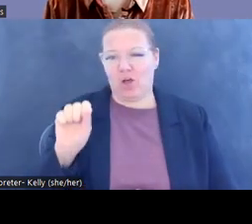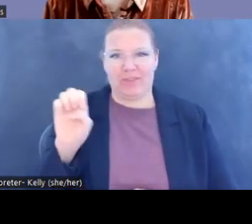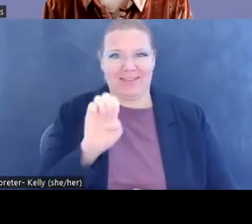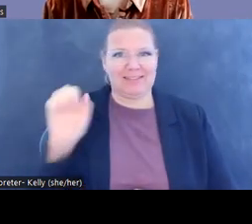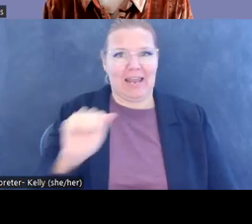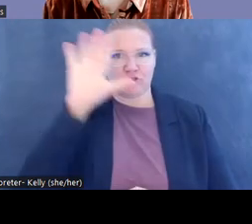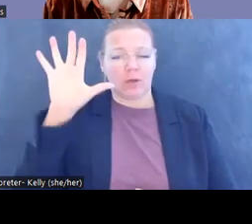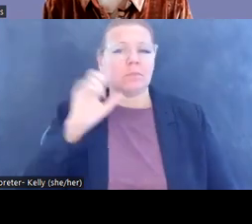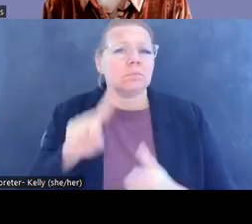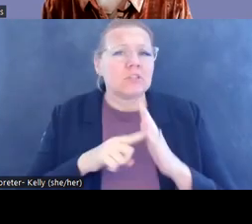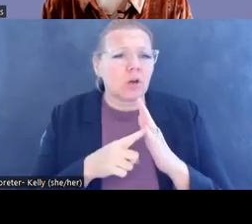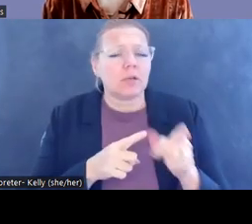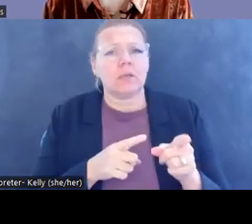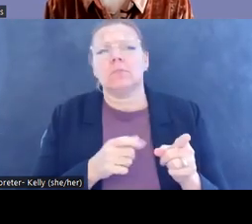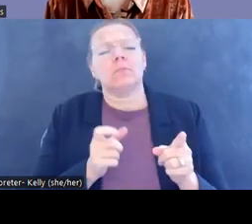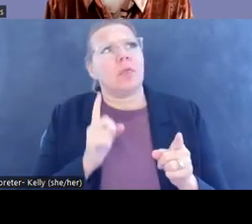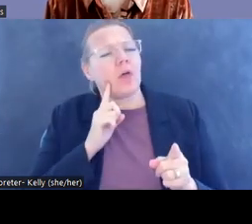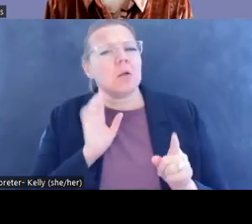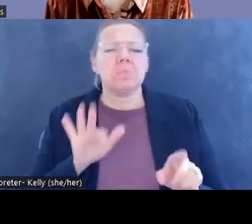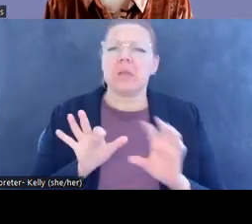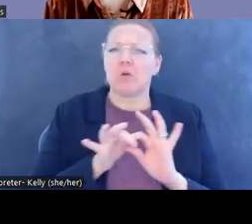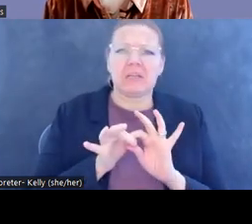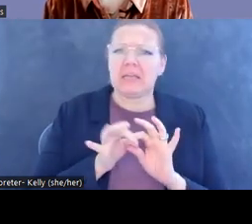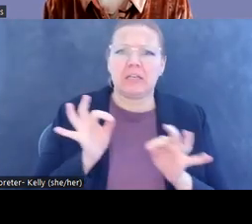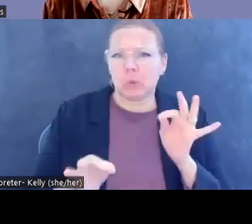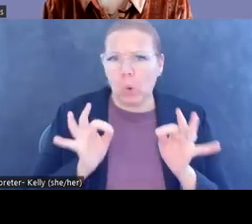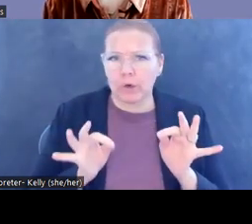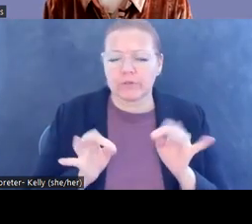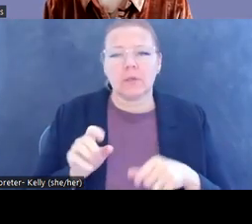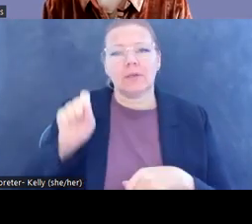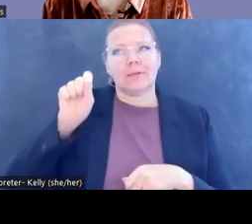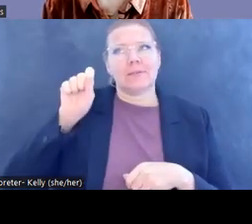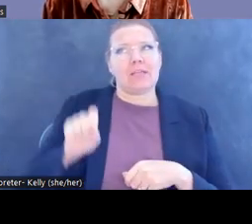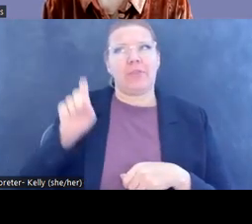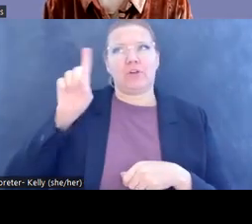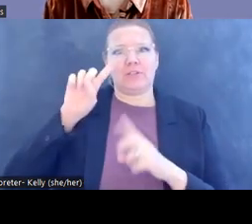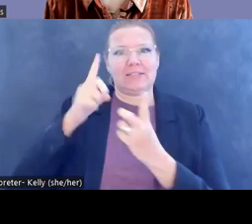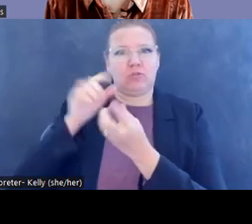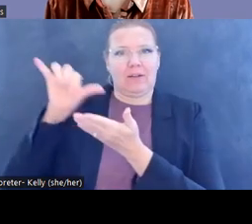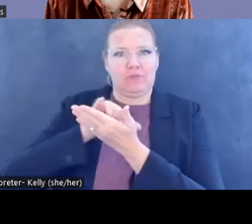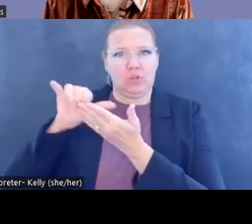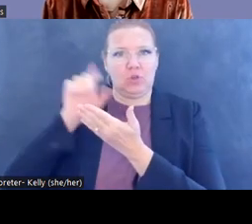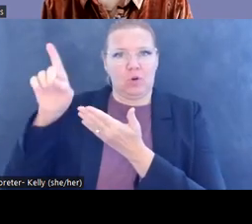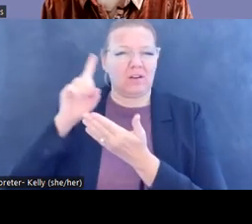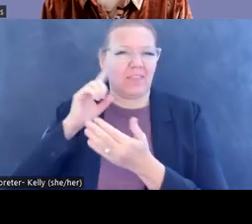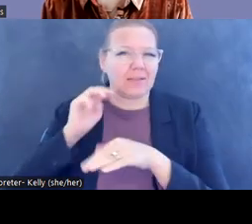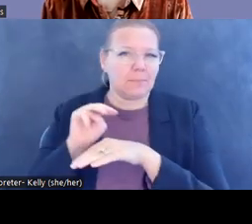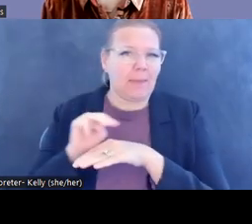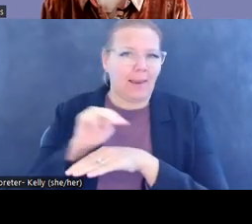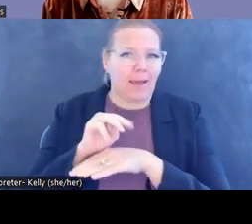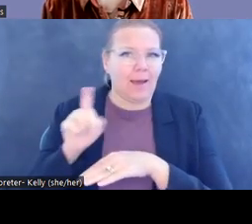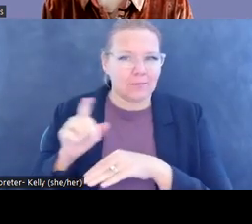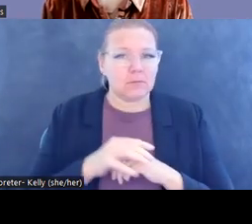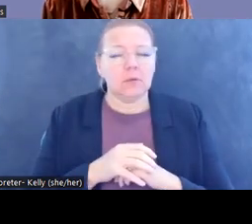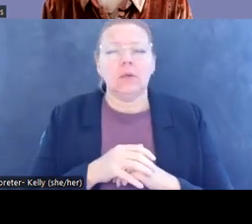what at first seemed to be an unrelated court case as the Southern District of New York, so that's the federal jurisdiction in Manhattan, sought to